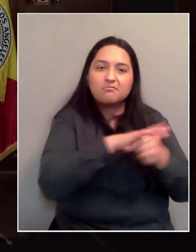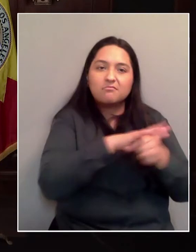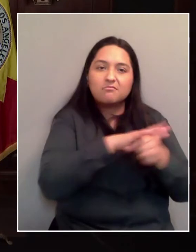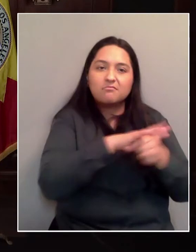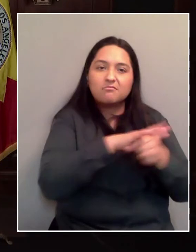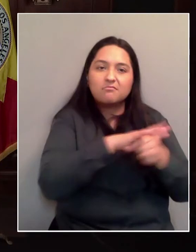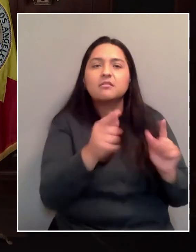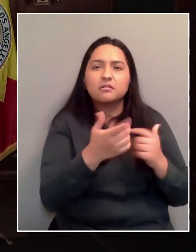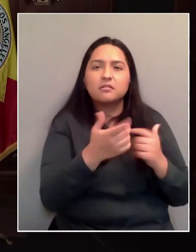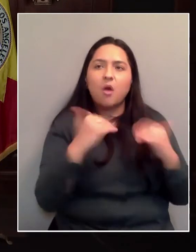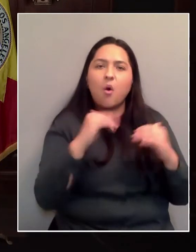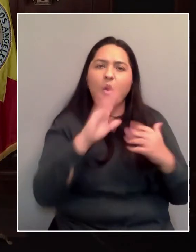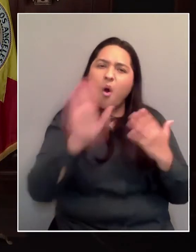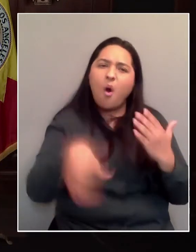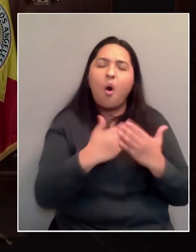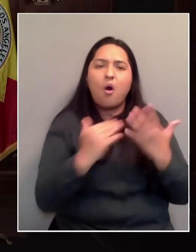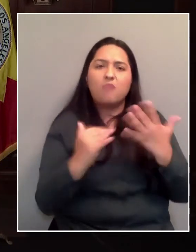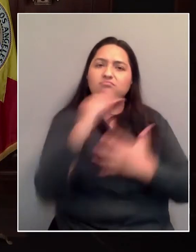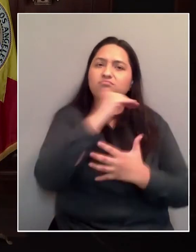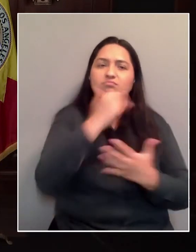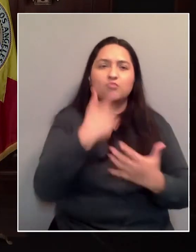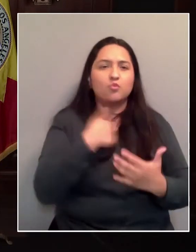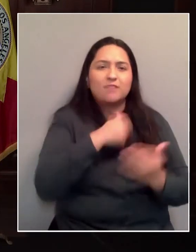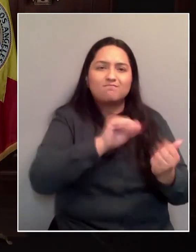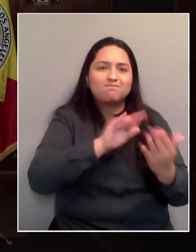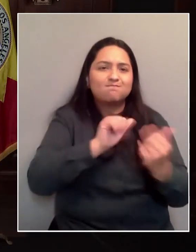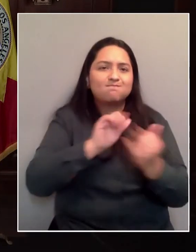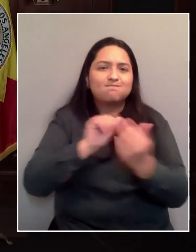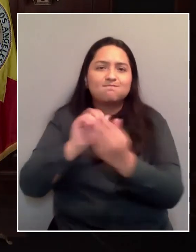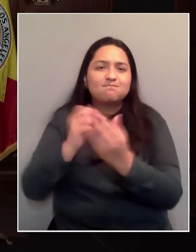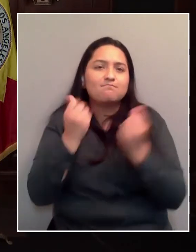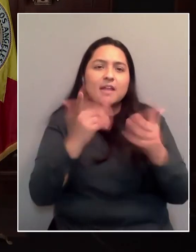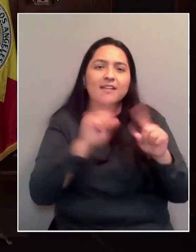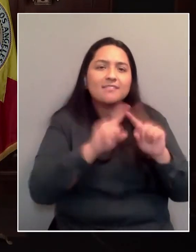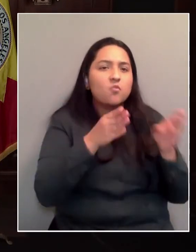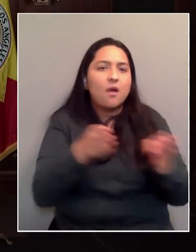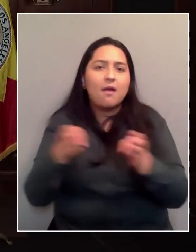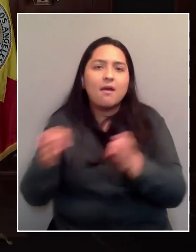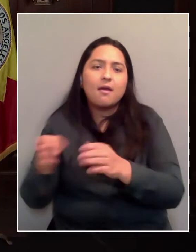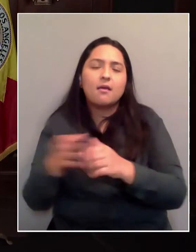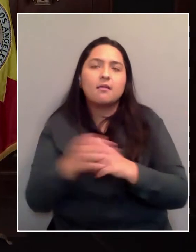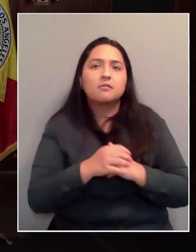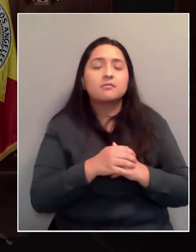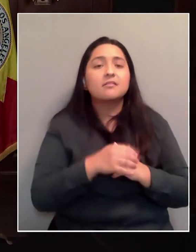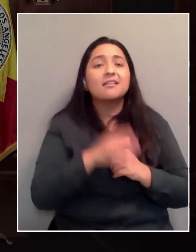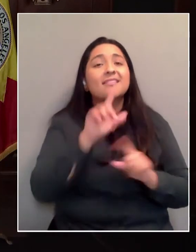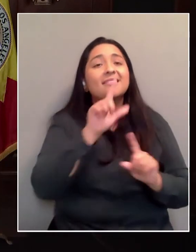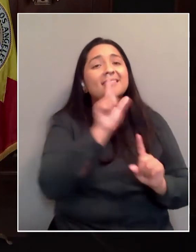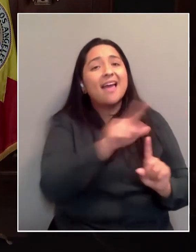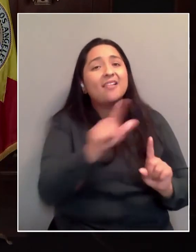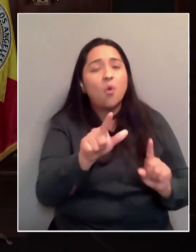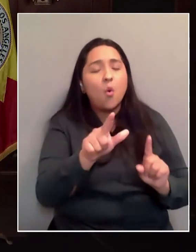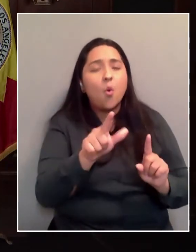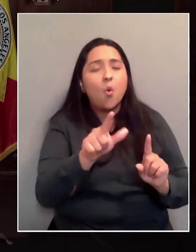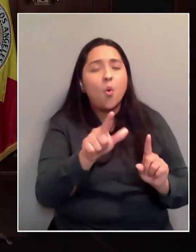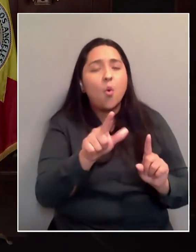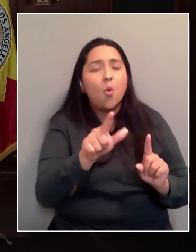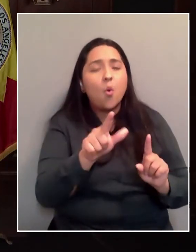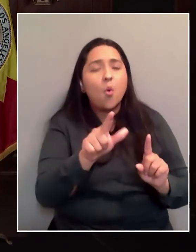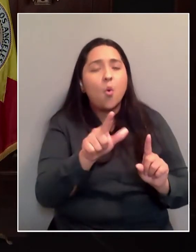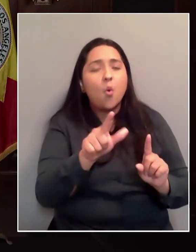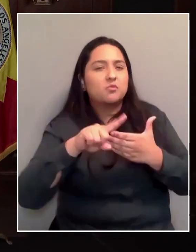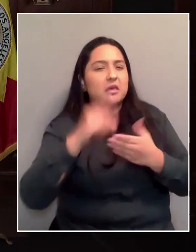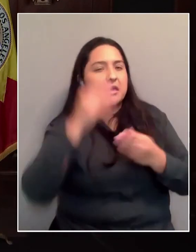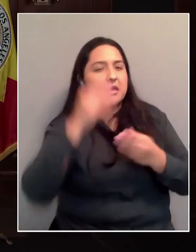the above kind of approach. And to landlords, I want to say something, and I think we're going to do this more formally in maybe next week's briefing. We need your